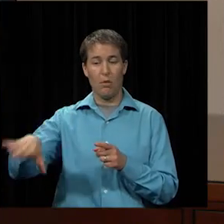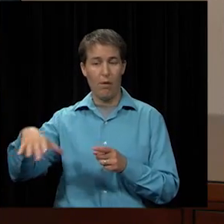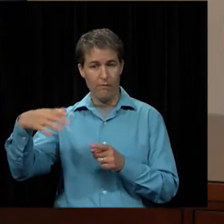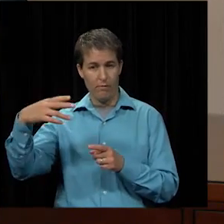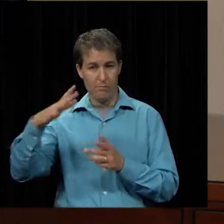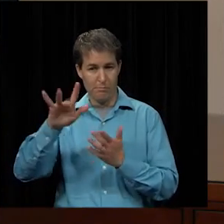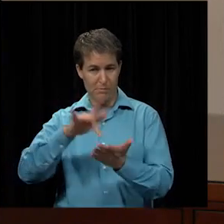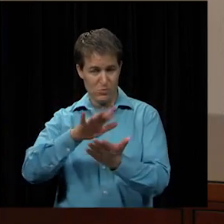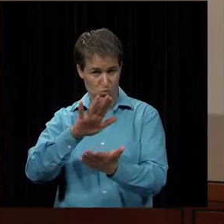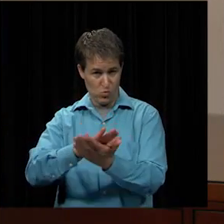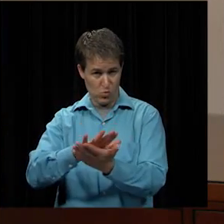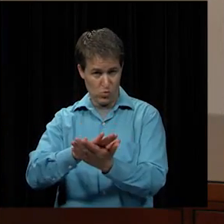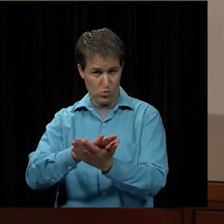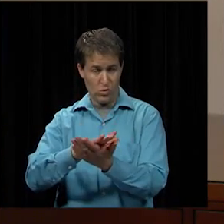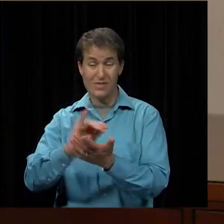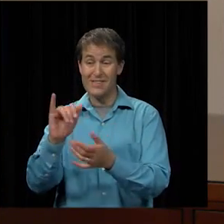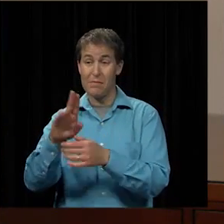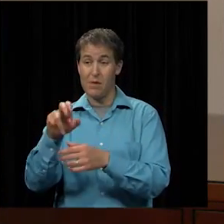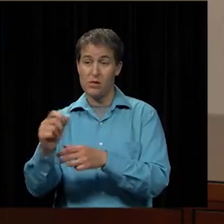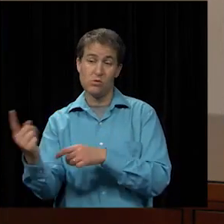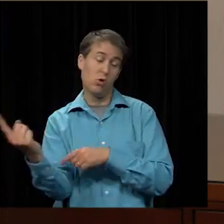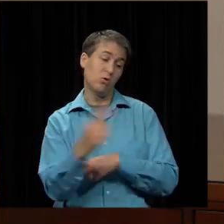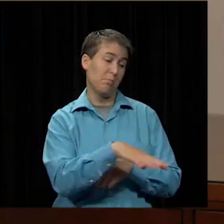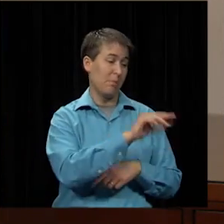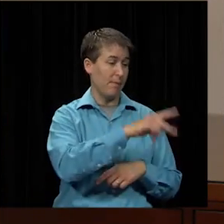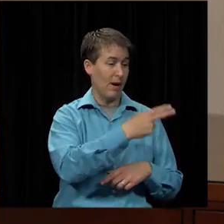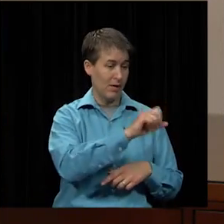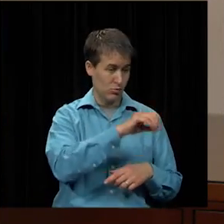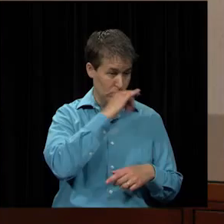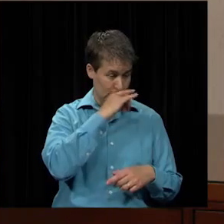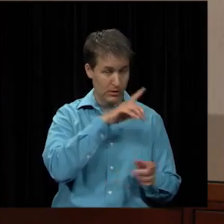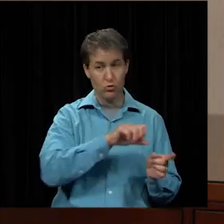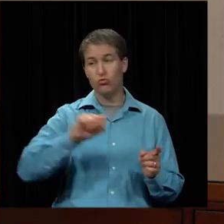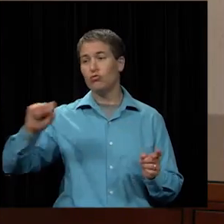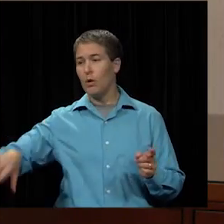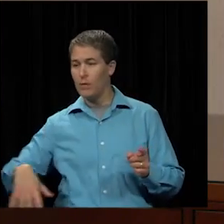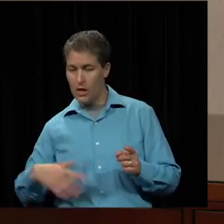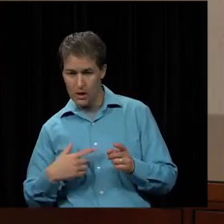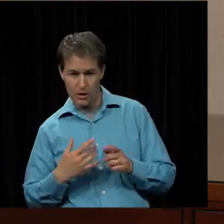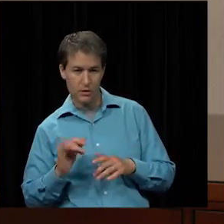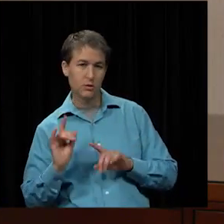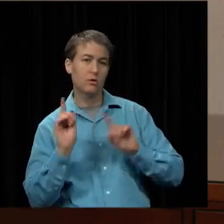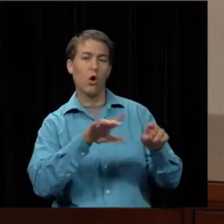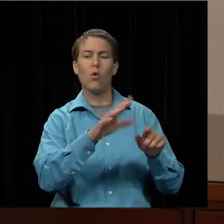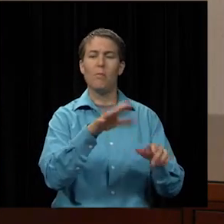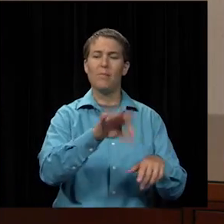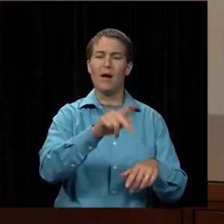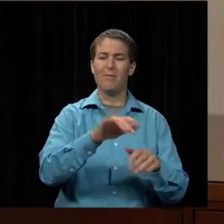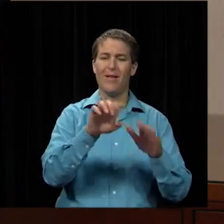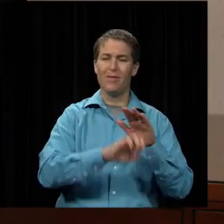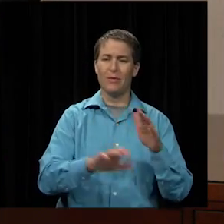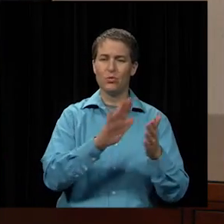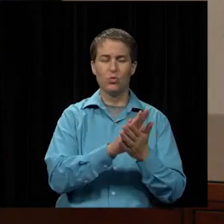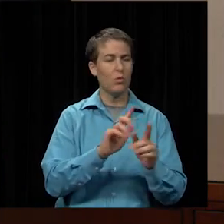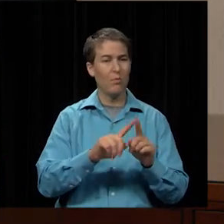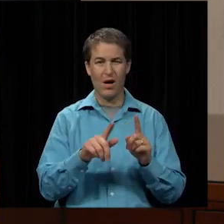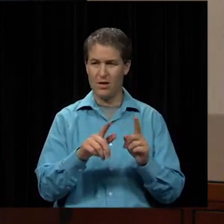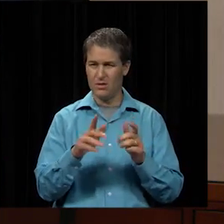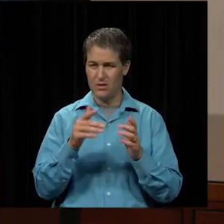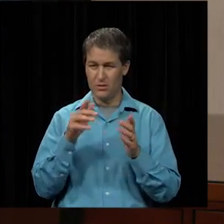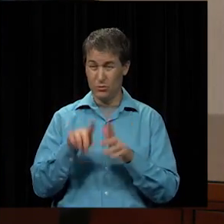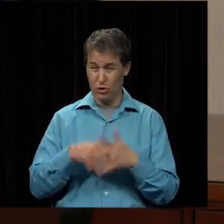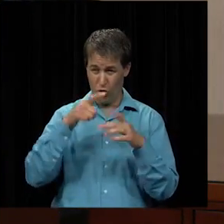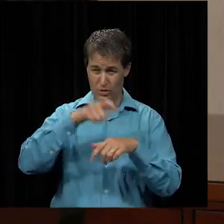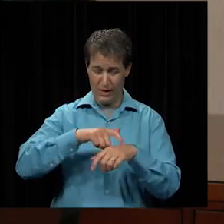middle school same bus then gets high school kids drops them off same bus then drops off elementary but we are so close in our starting times